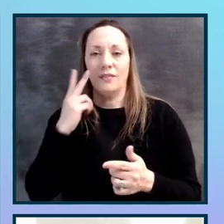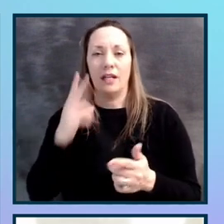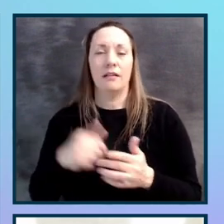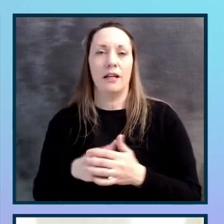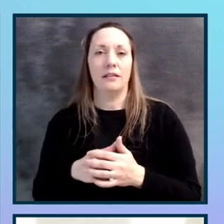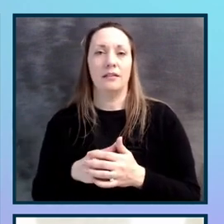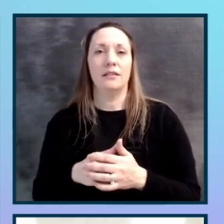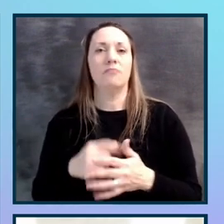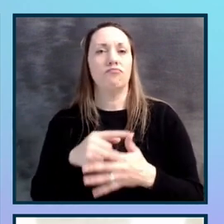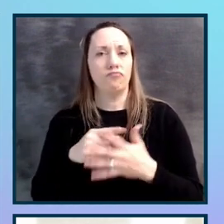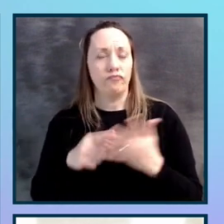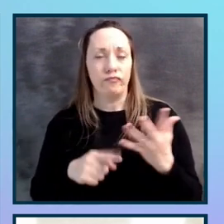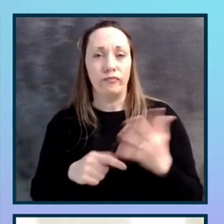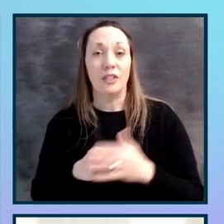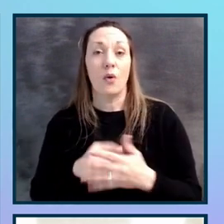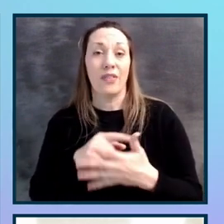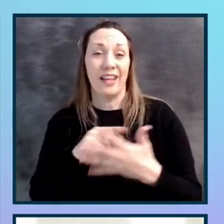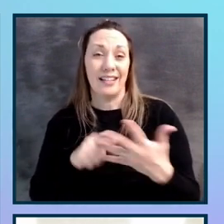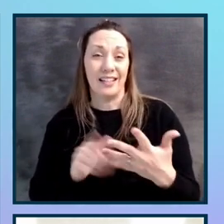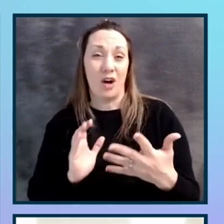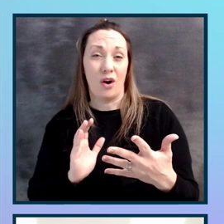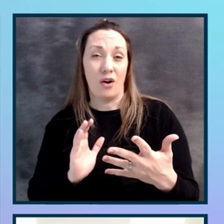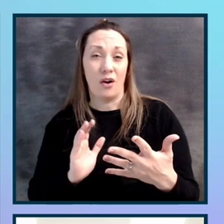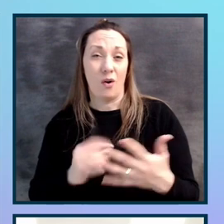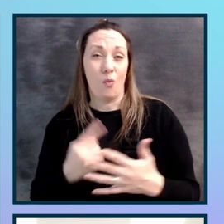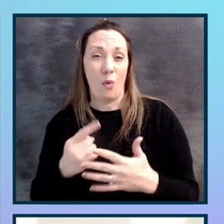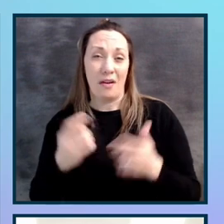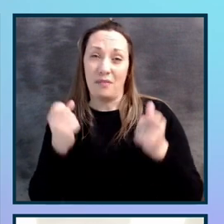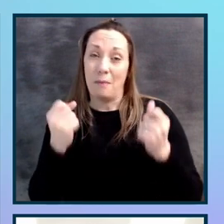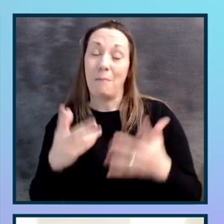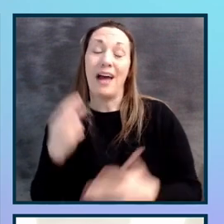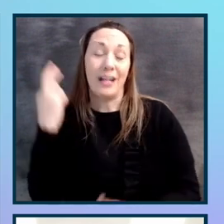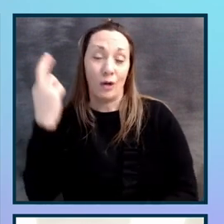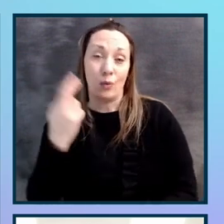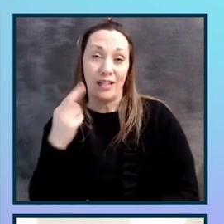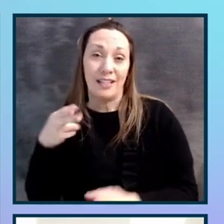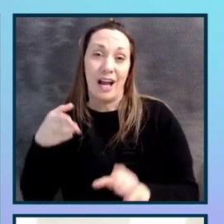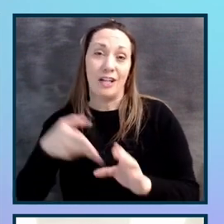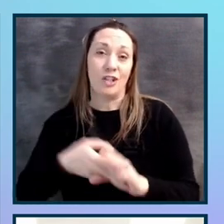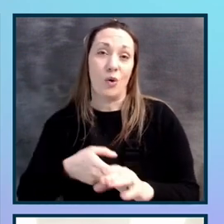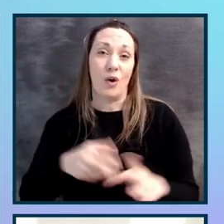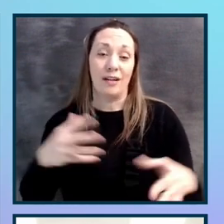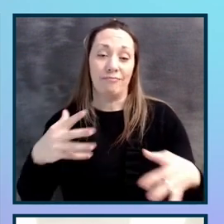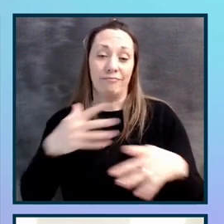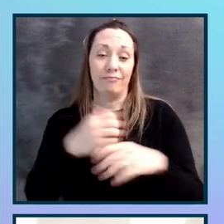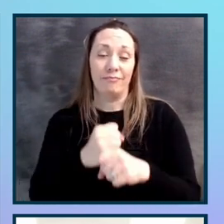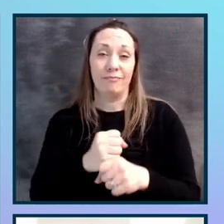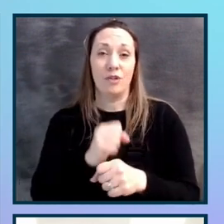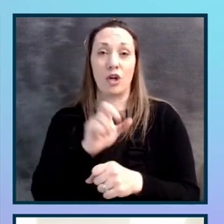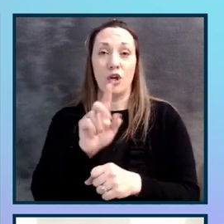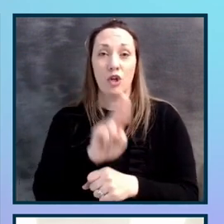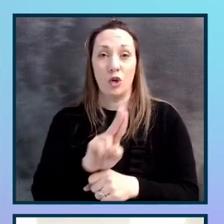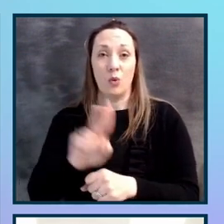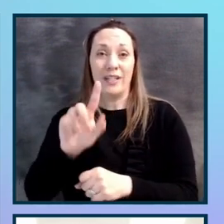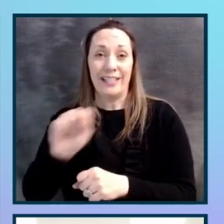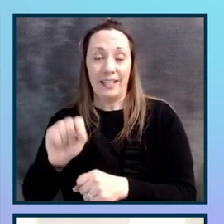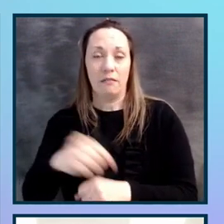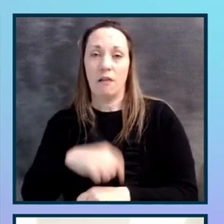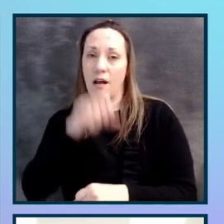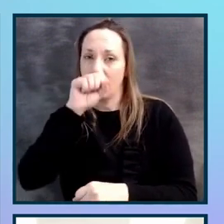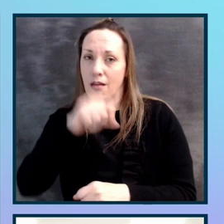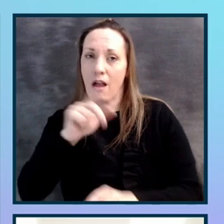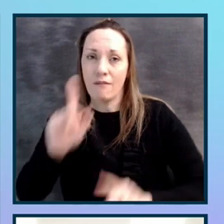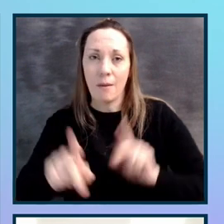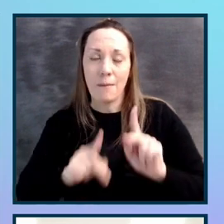options. So yeah, so these are like one of the many reasons that I joined UT. I love working here. I love the people and I love the values